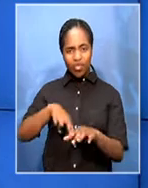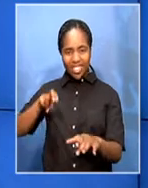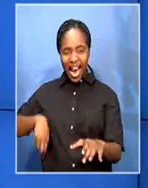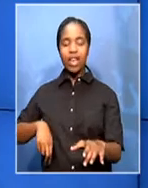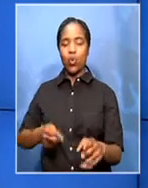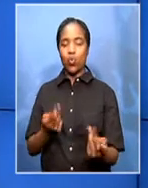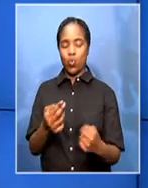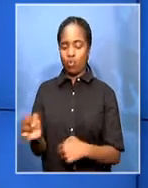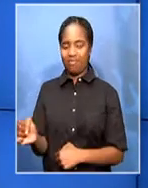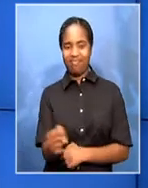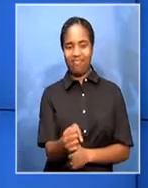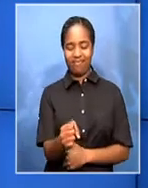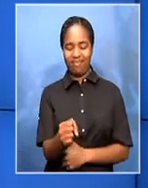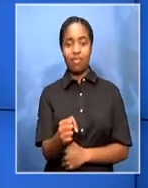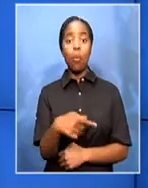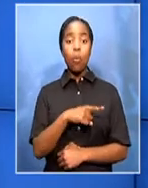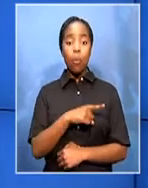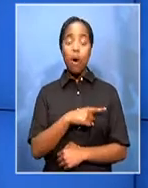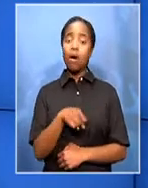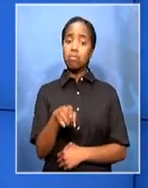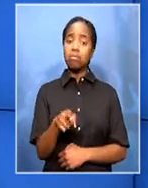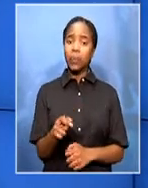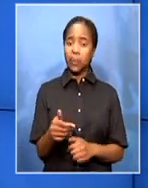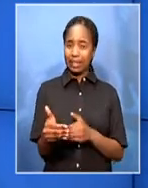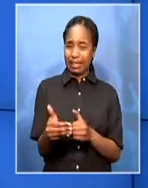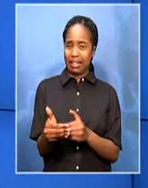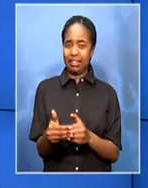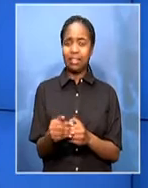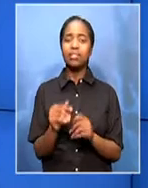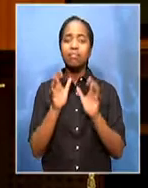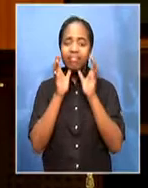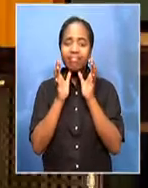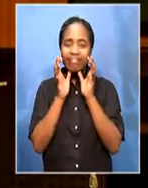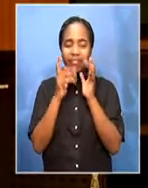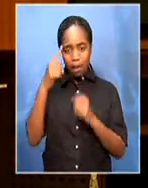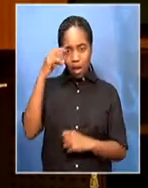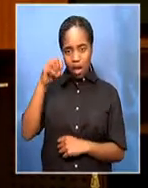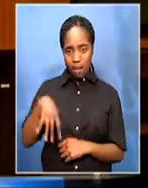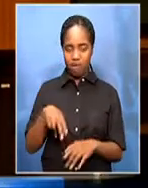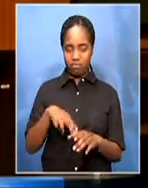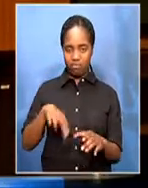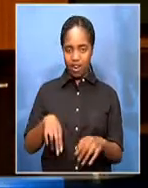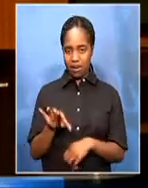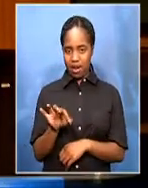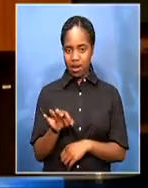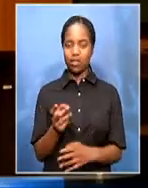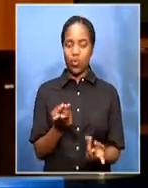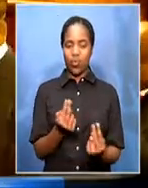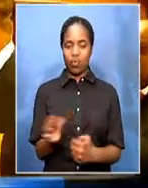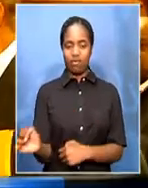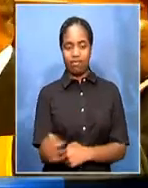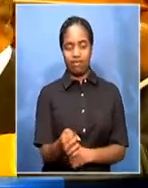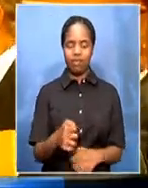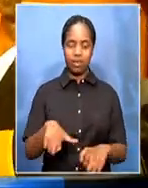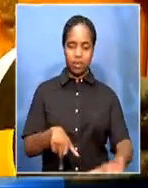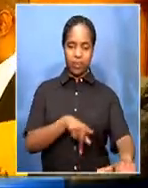Matale is politically viewed as being far too close to Julius Malema. He resigned this week. Five provincial departments are under